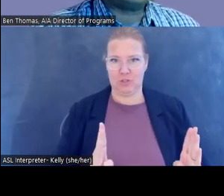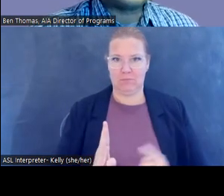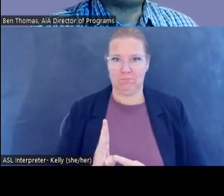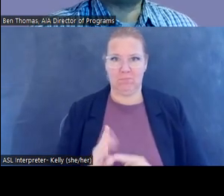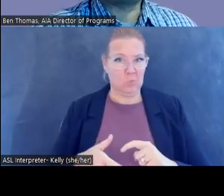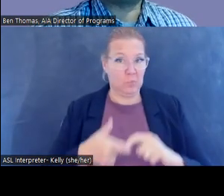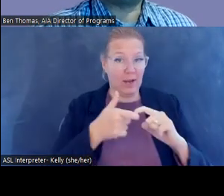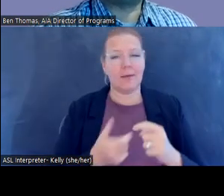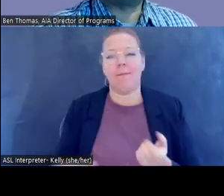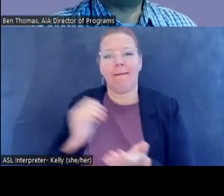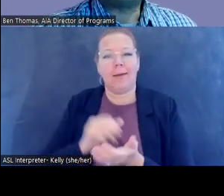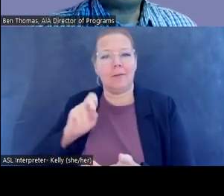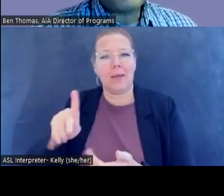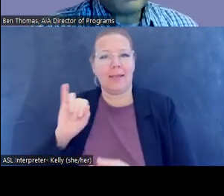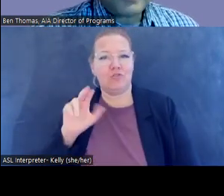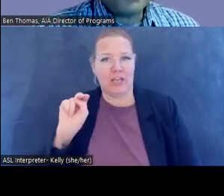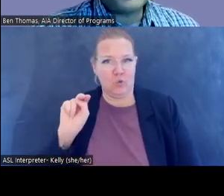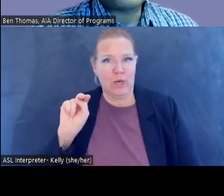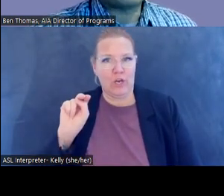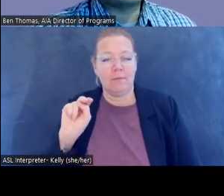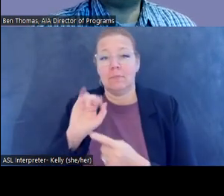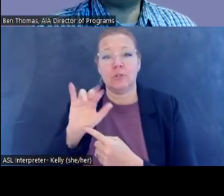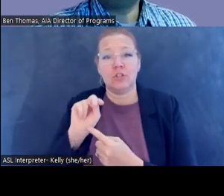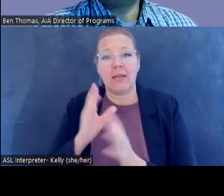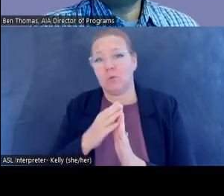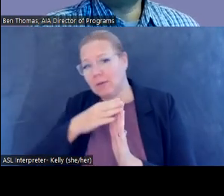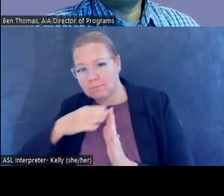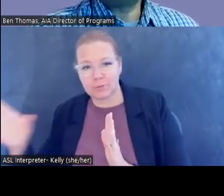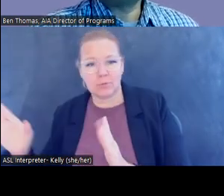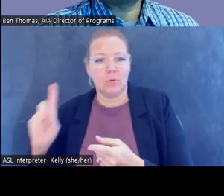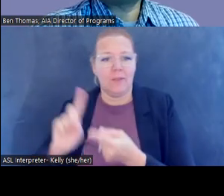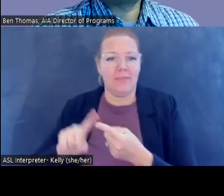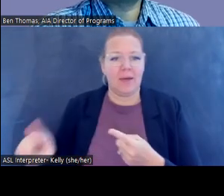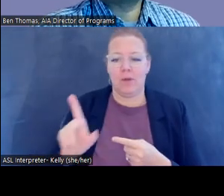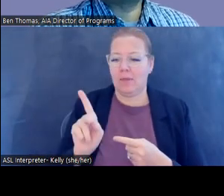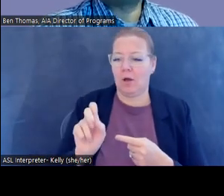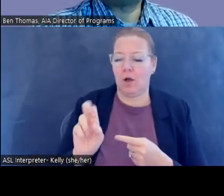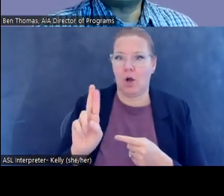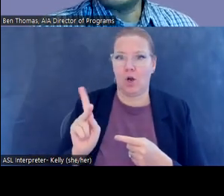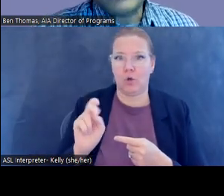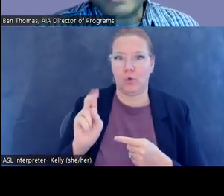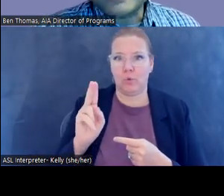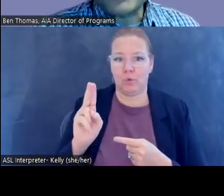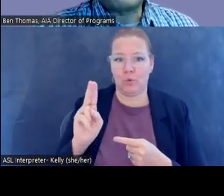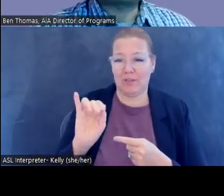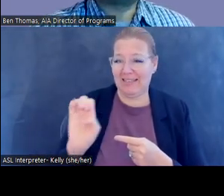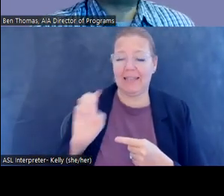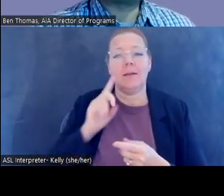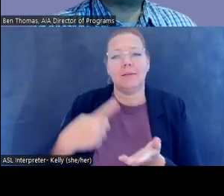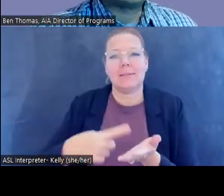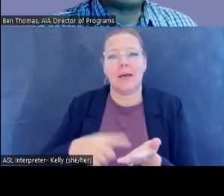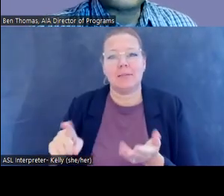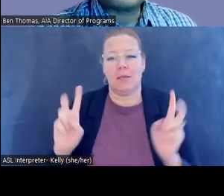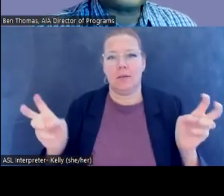again in January with, um, with Kara Cooney, uh, and talking about, uh, the good Kings, her book